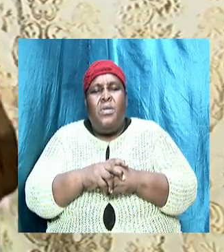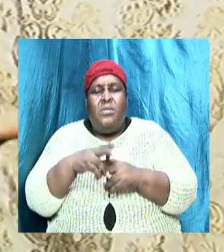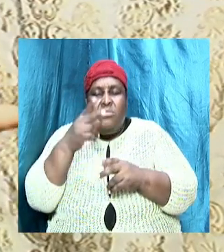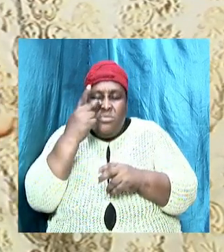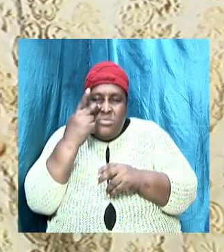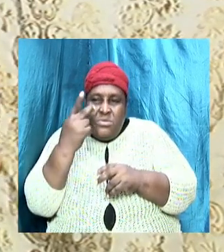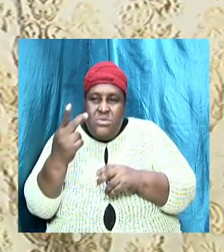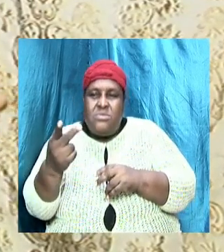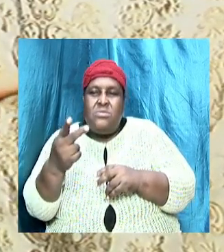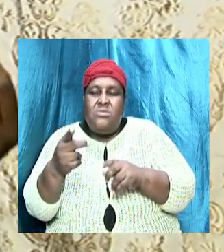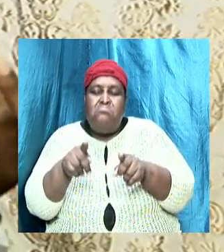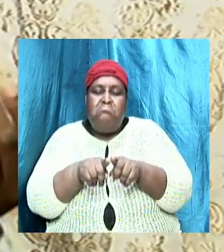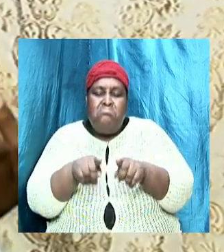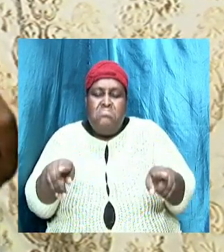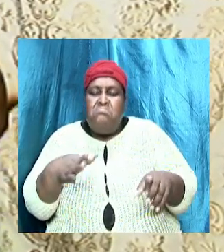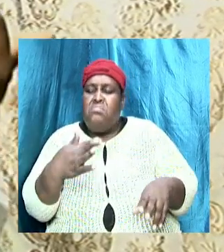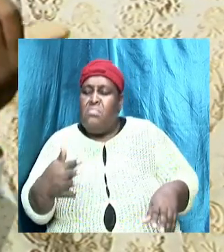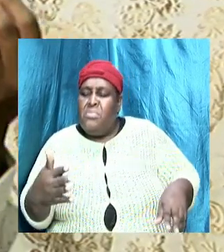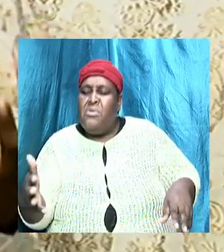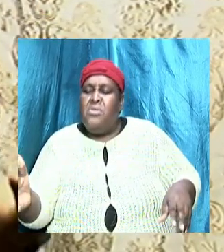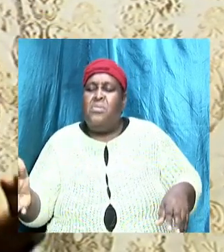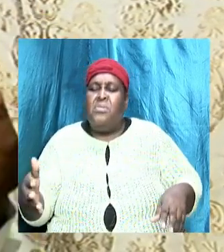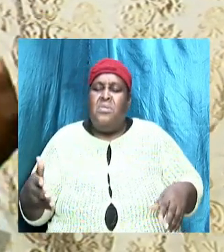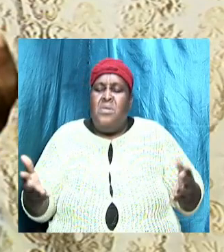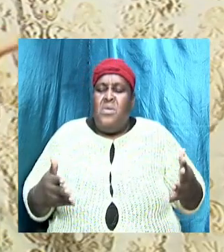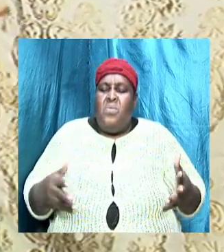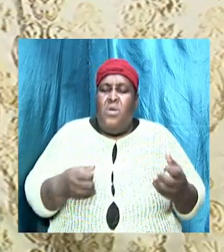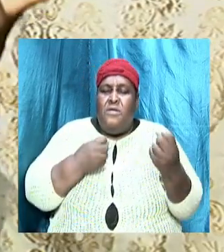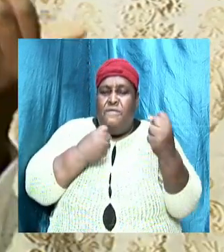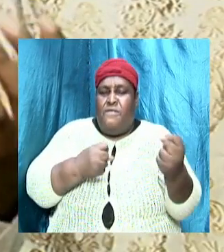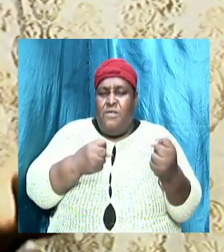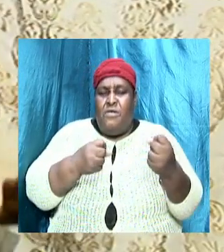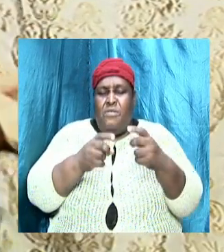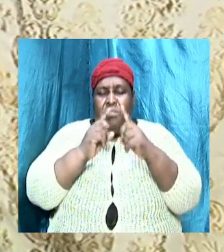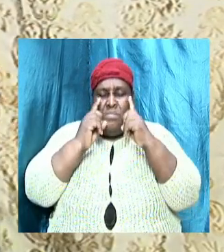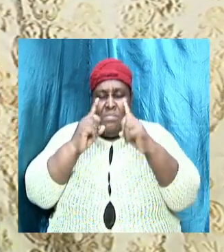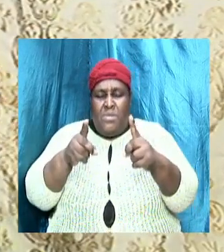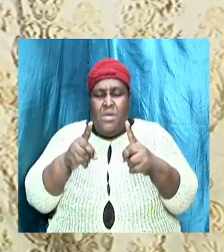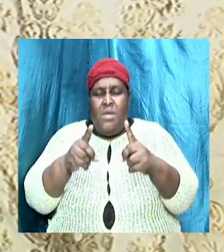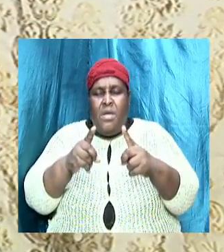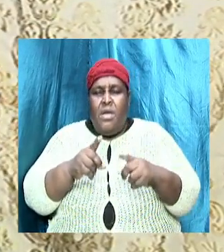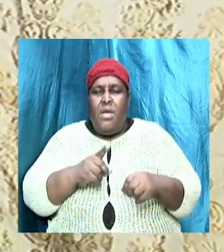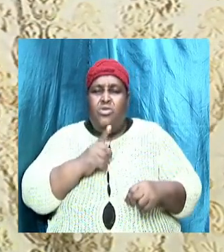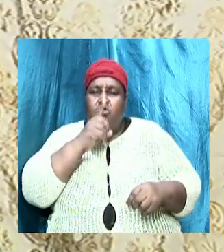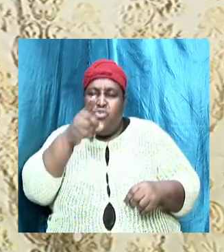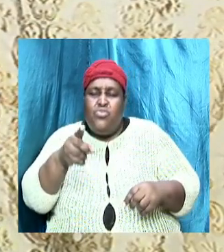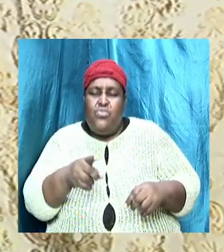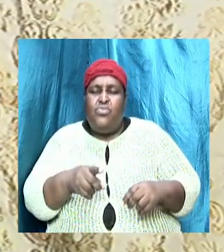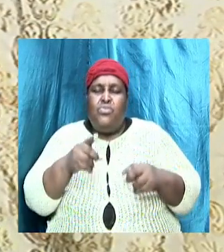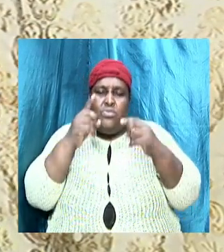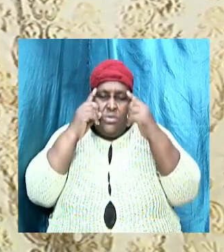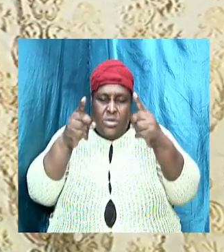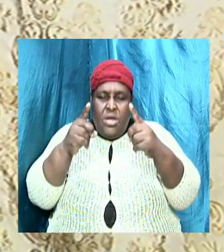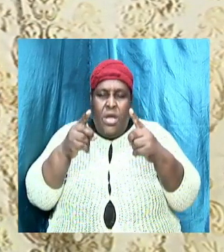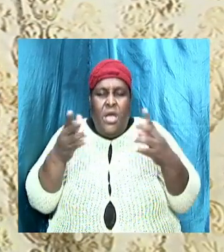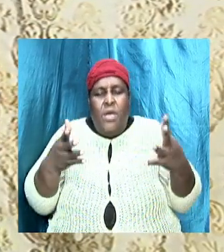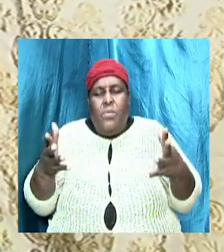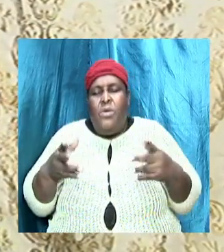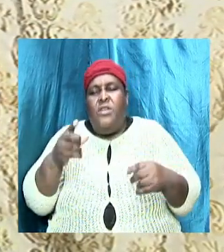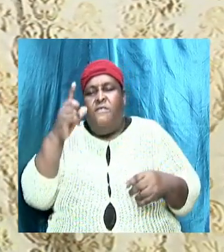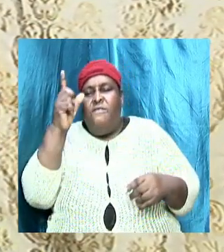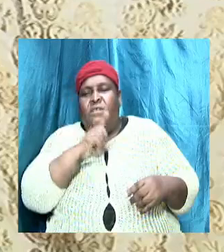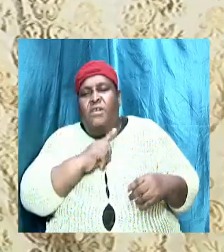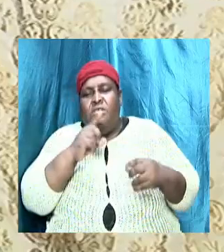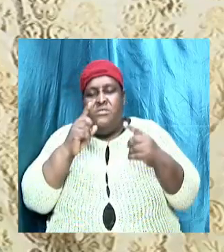look at the different things, what the sound doctrine entails, what the true doctrine entails, and then what the false doctrine entails.